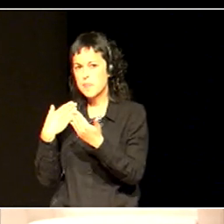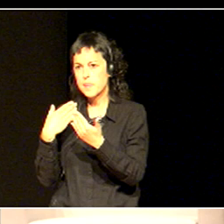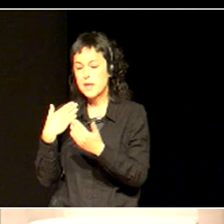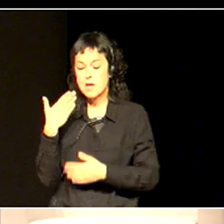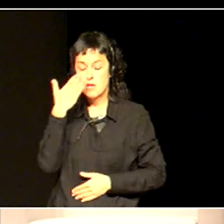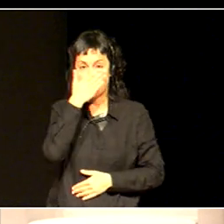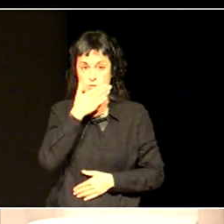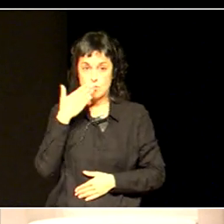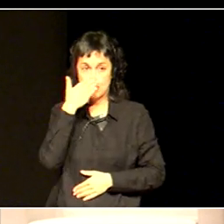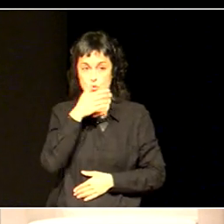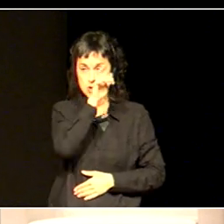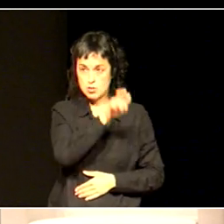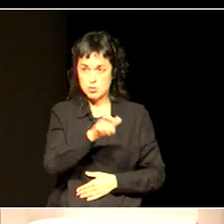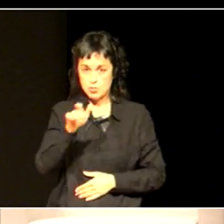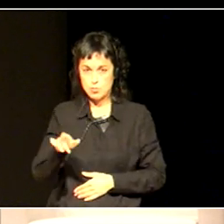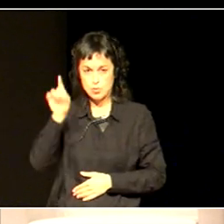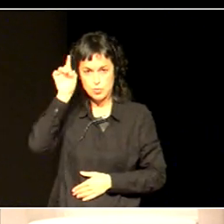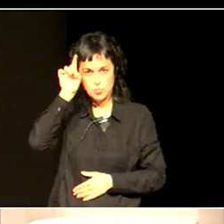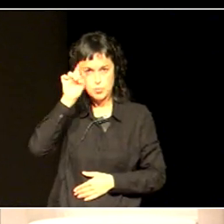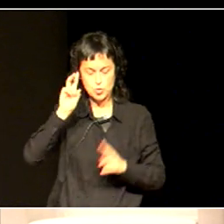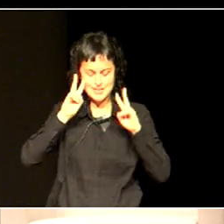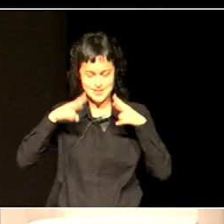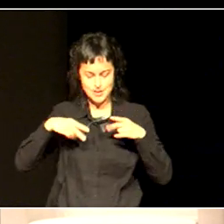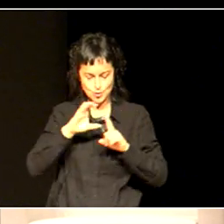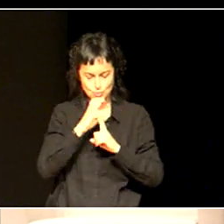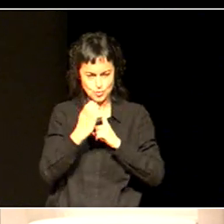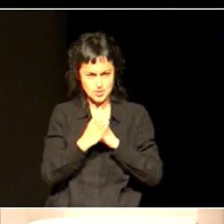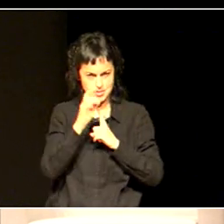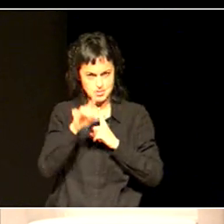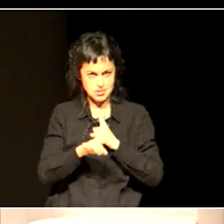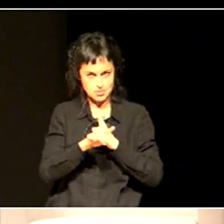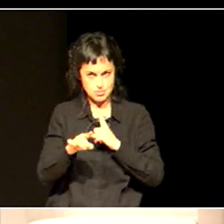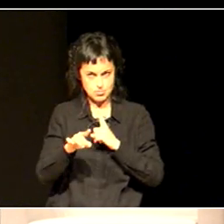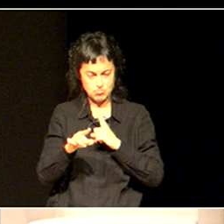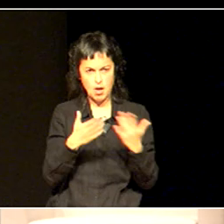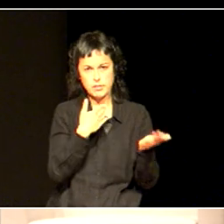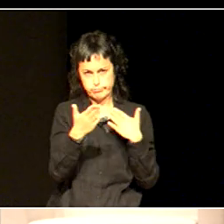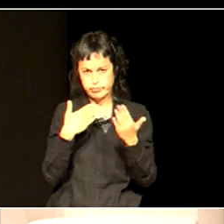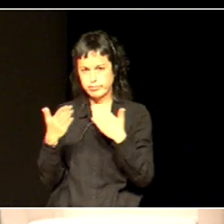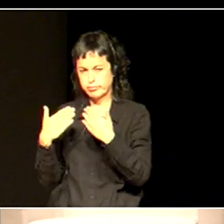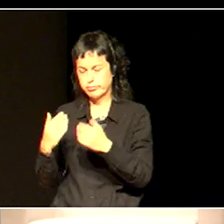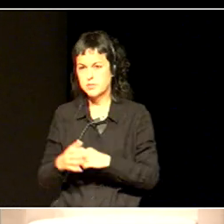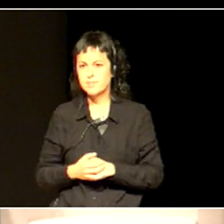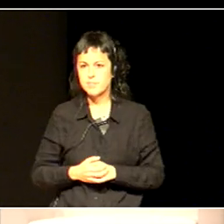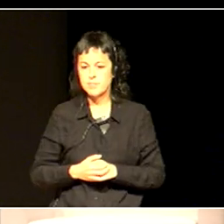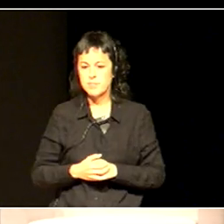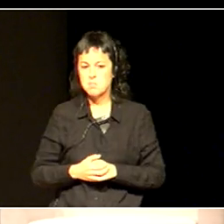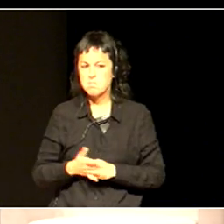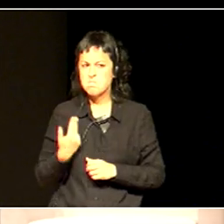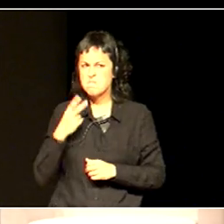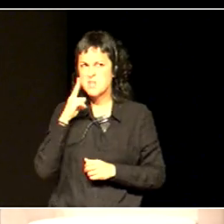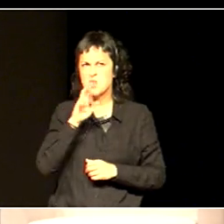a community. And I can see that in some countries it's harder than in others. I think